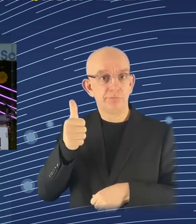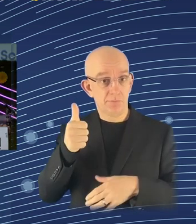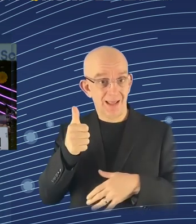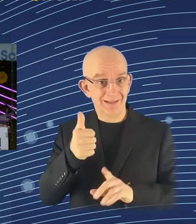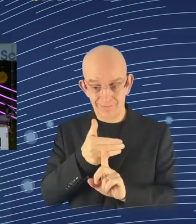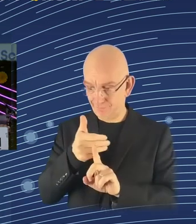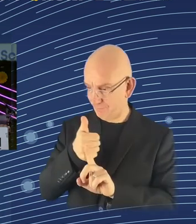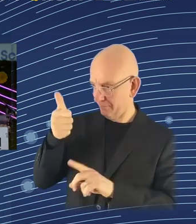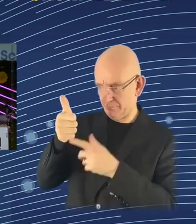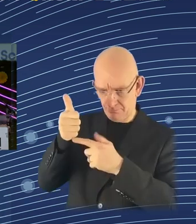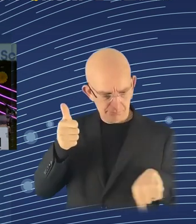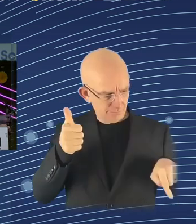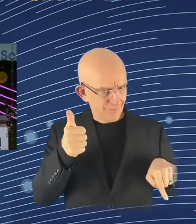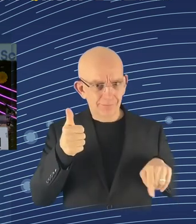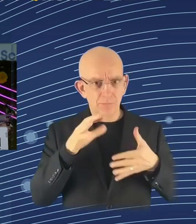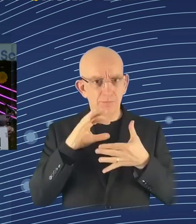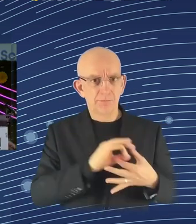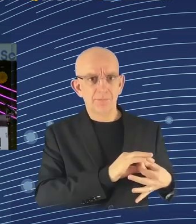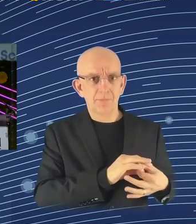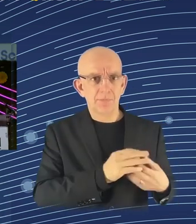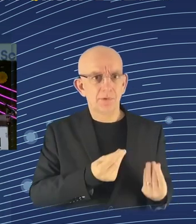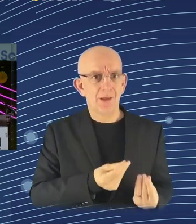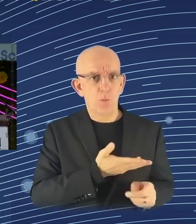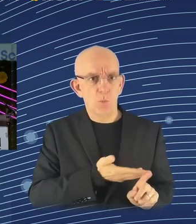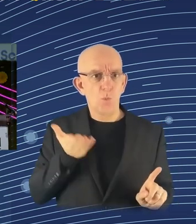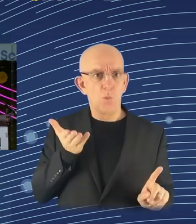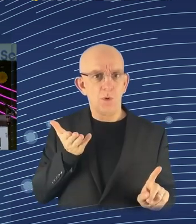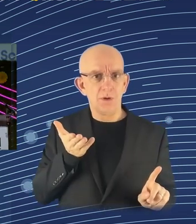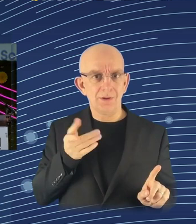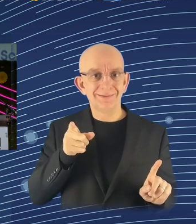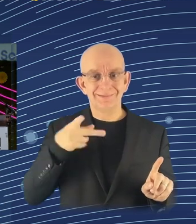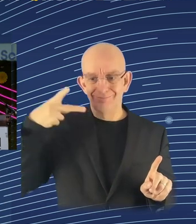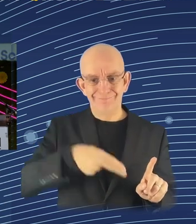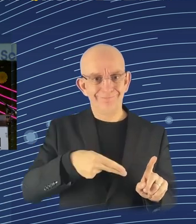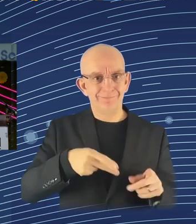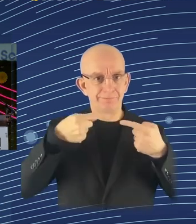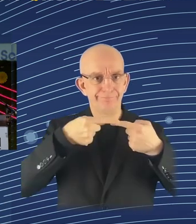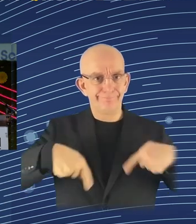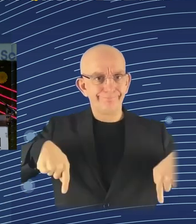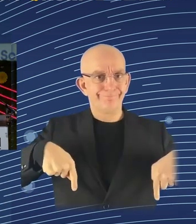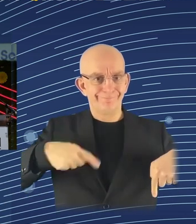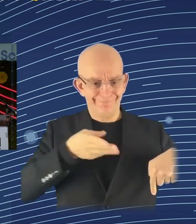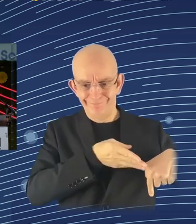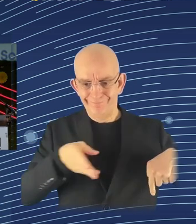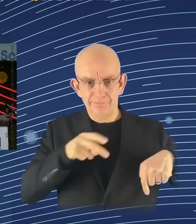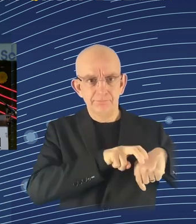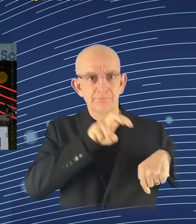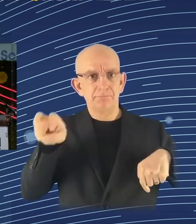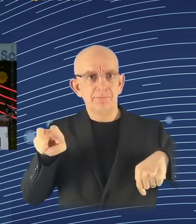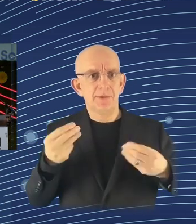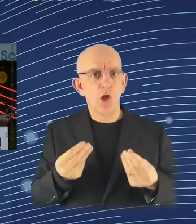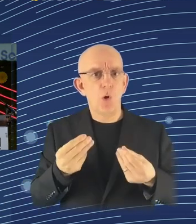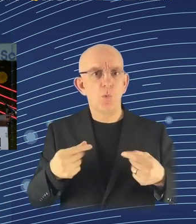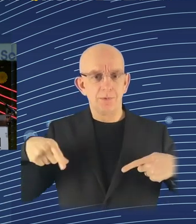The civil service, lots and lots of people employed in the civil service are collecting information for the heads of departments, for the